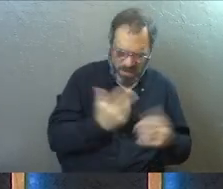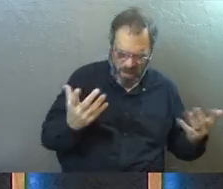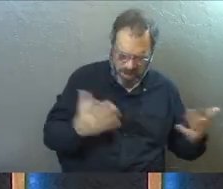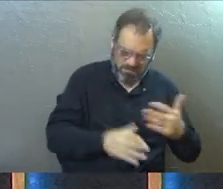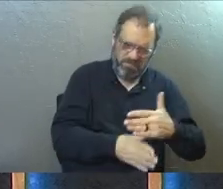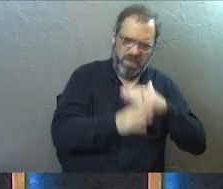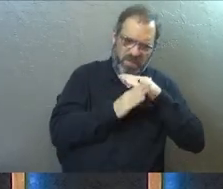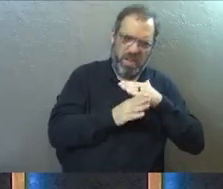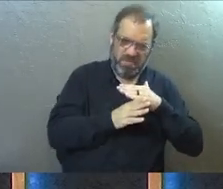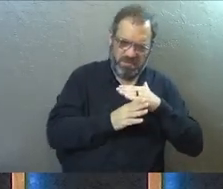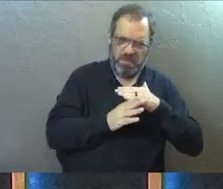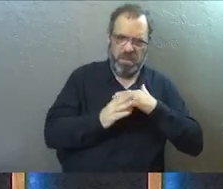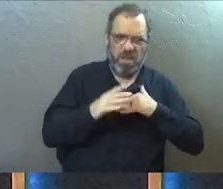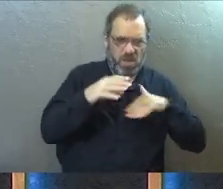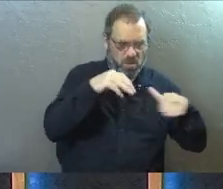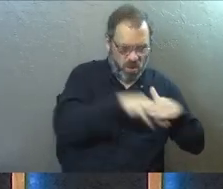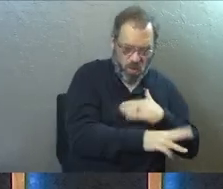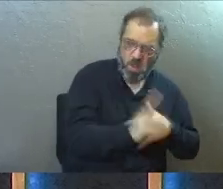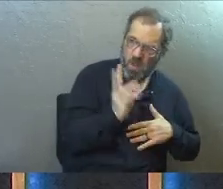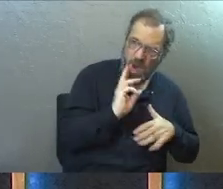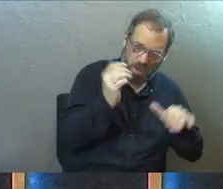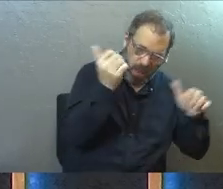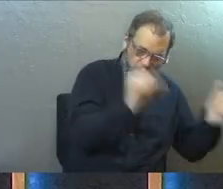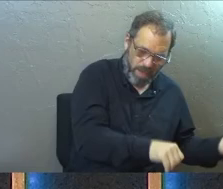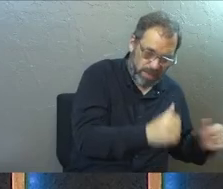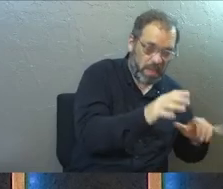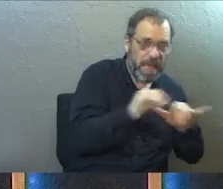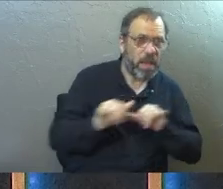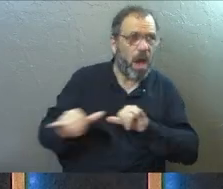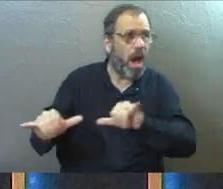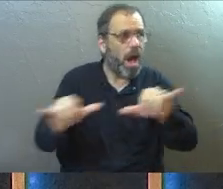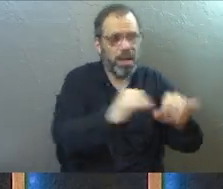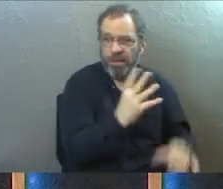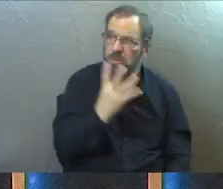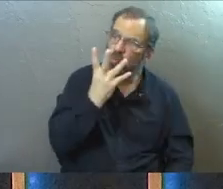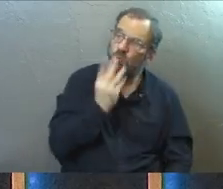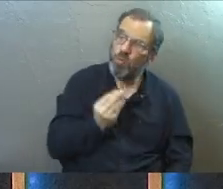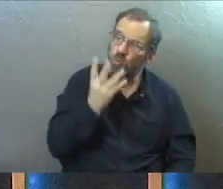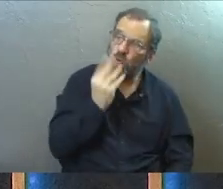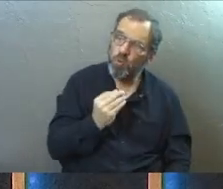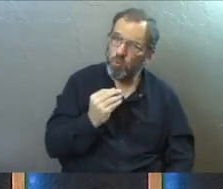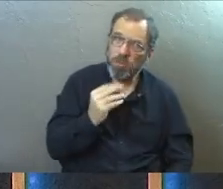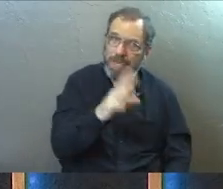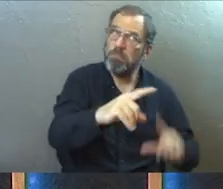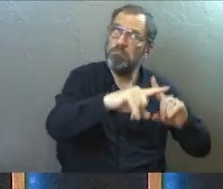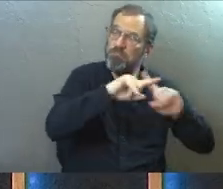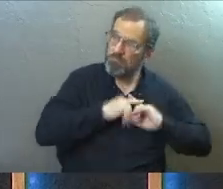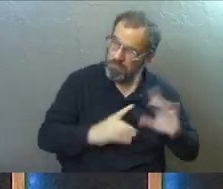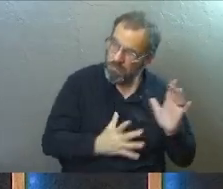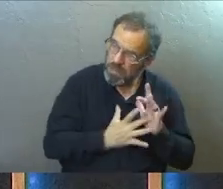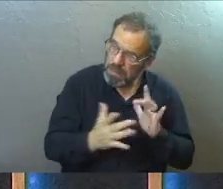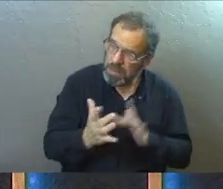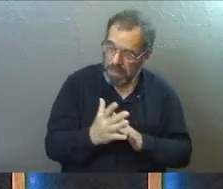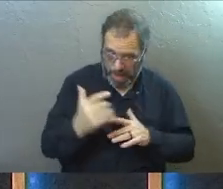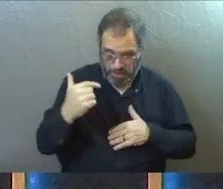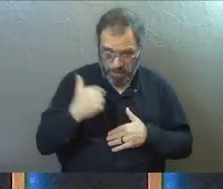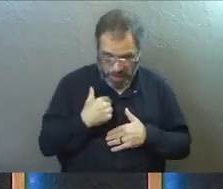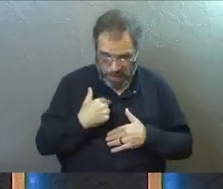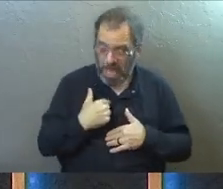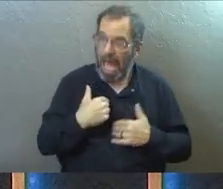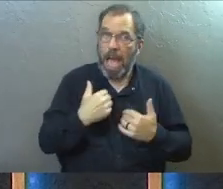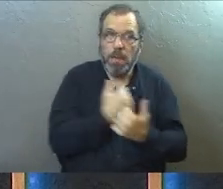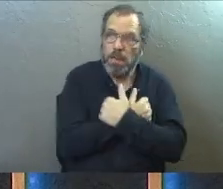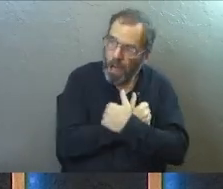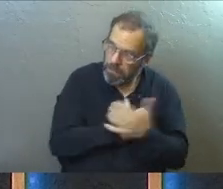what prevents me to go down into the water and get baptized like every other Jew has gotten baptized who loves Jesus? And I could be somebody who